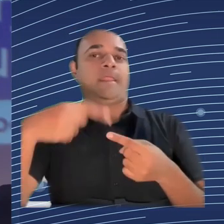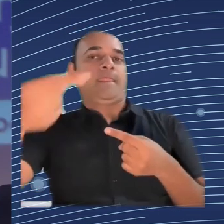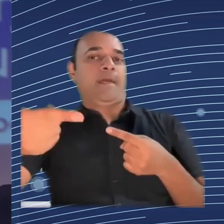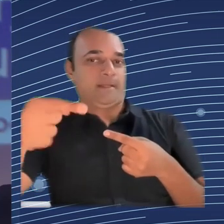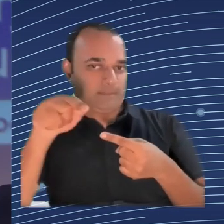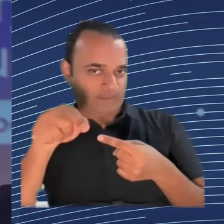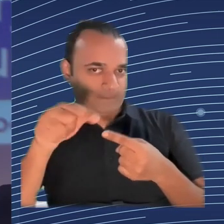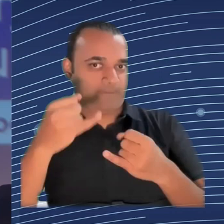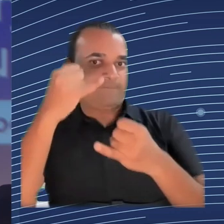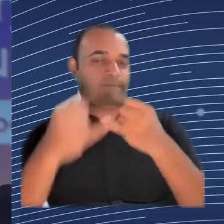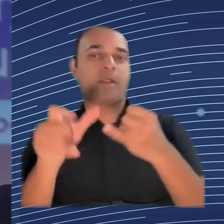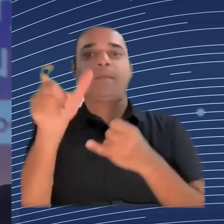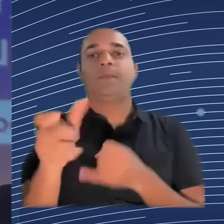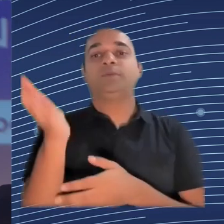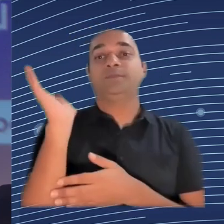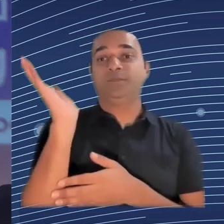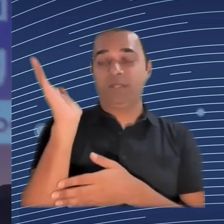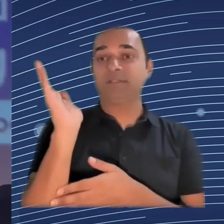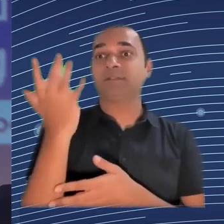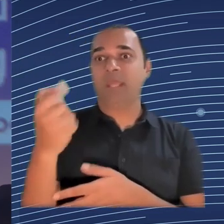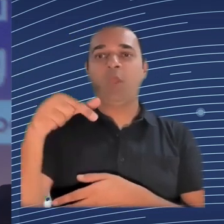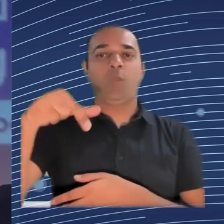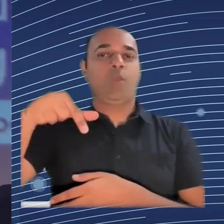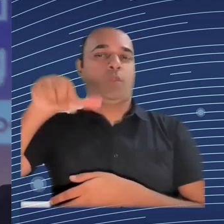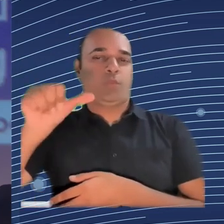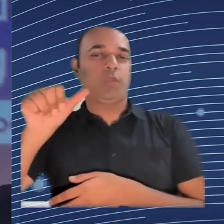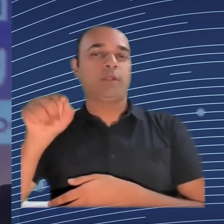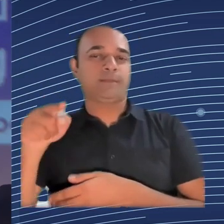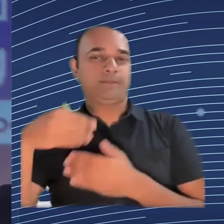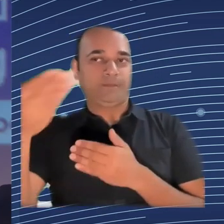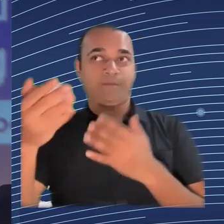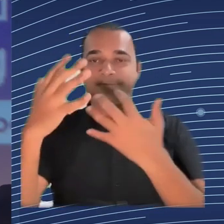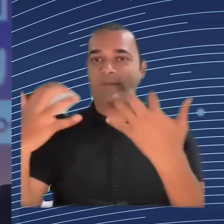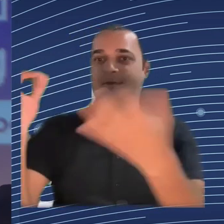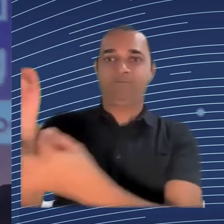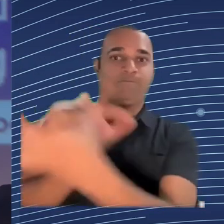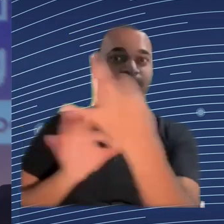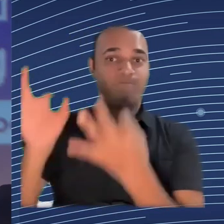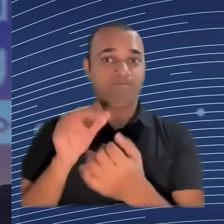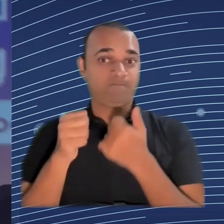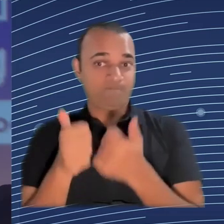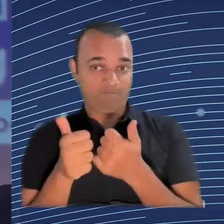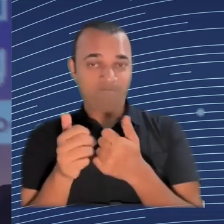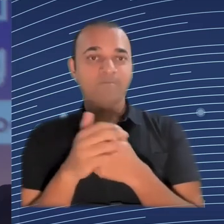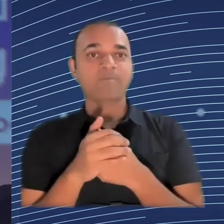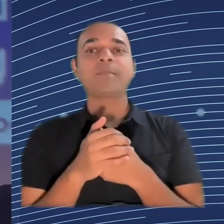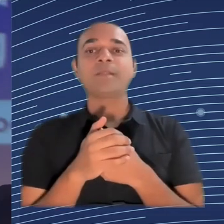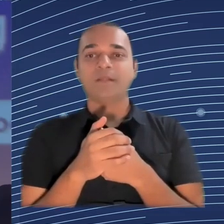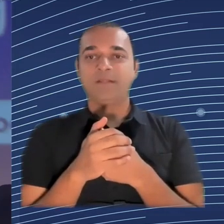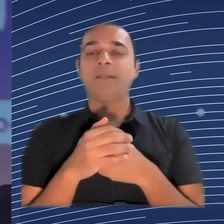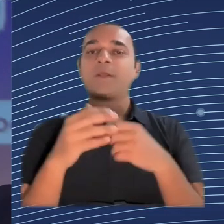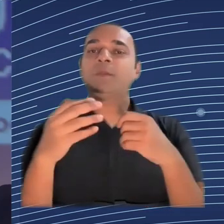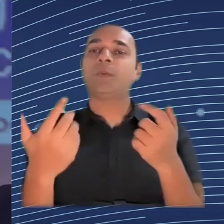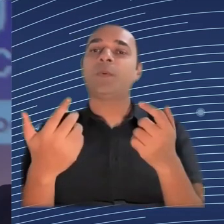the long-term and the fact that when you're having, especially with companies, with businesses, discussions